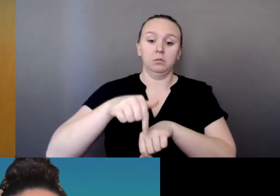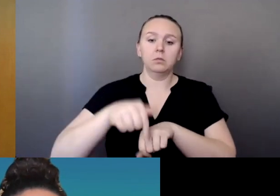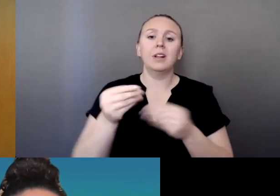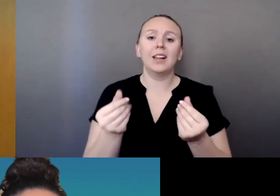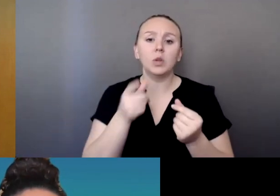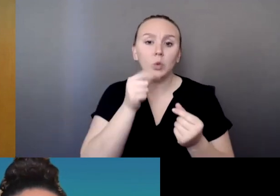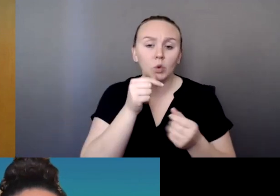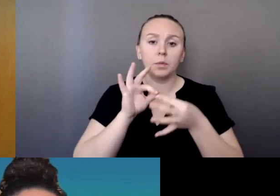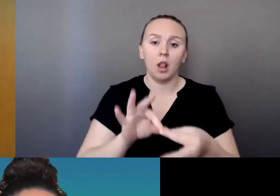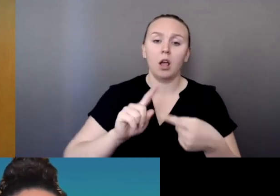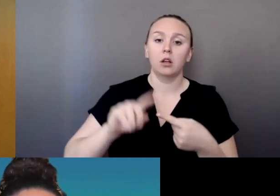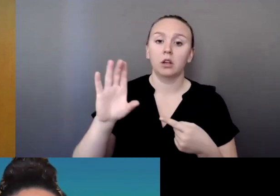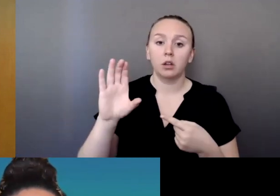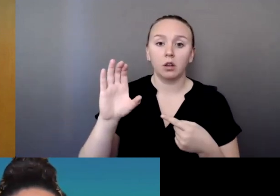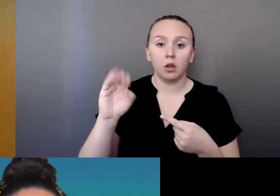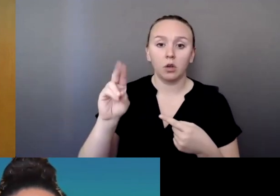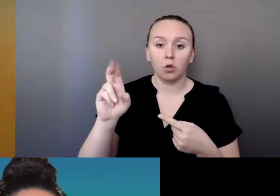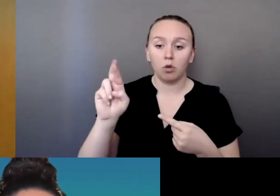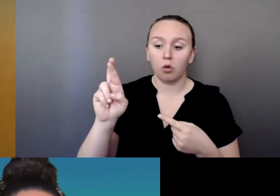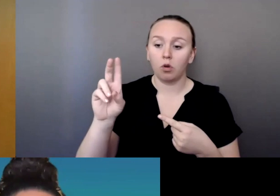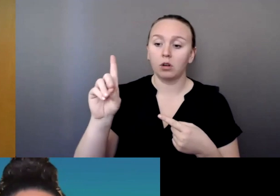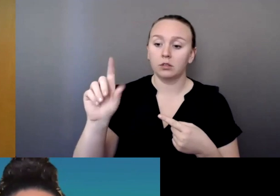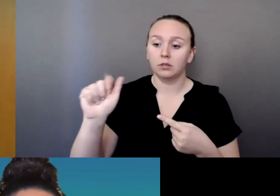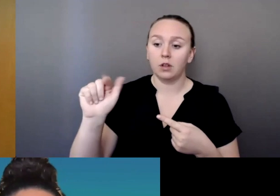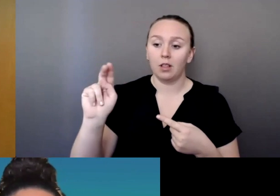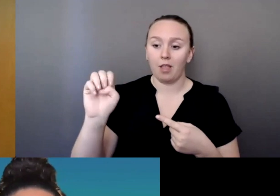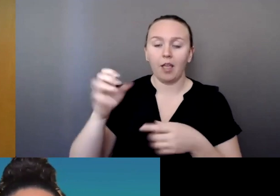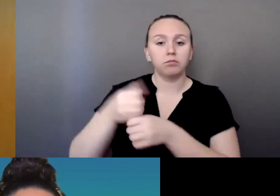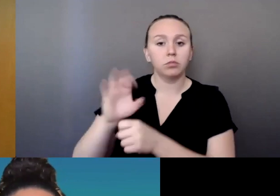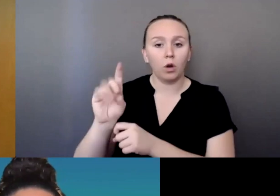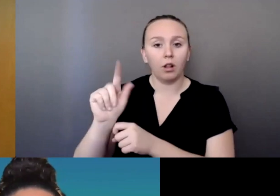the Nez Perce Nation,